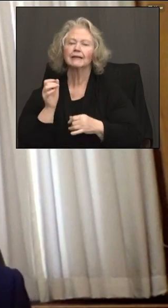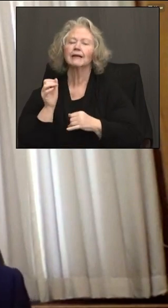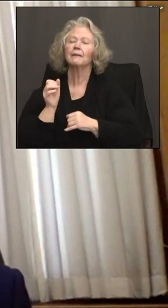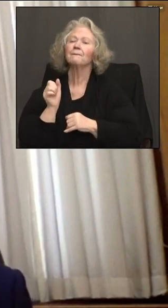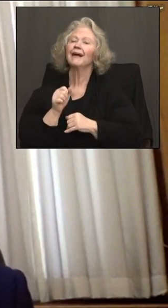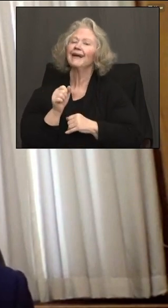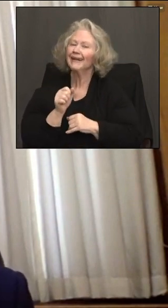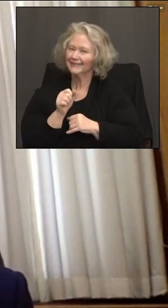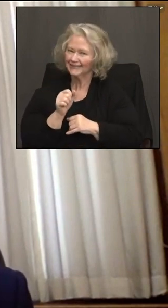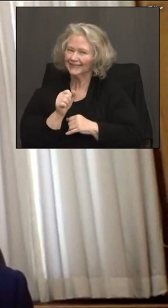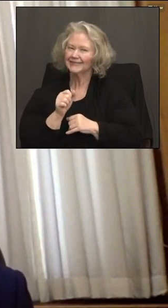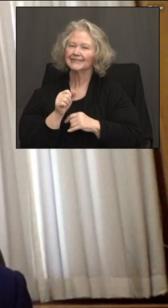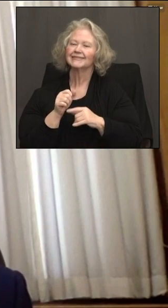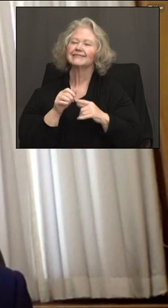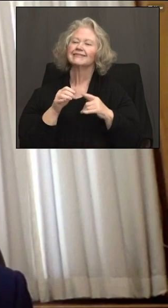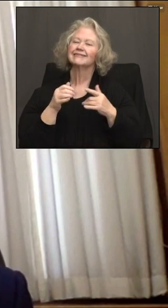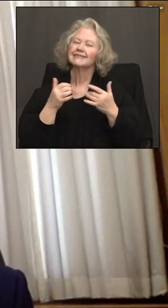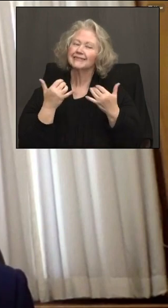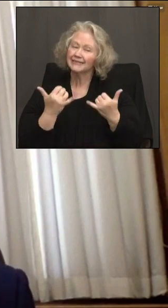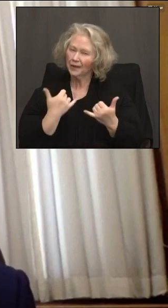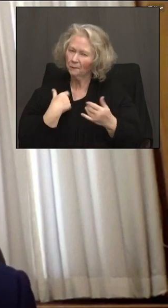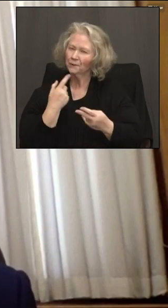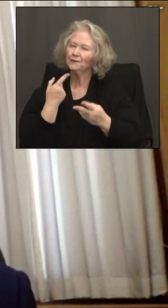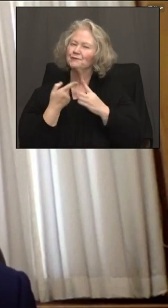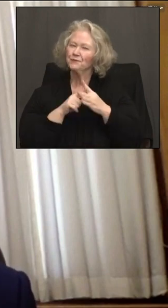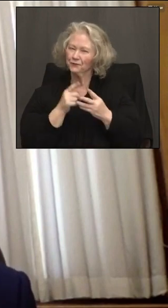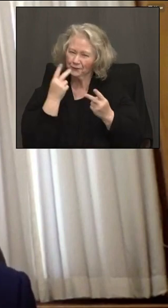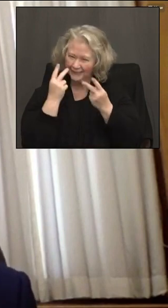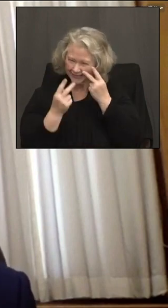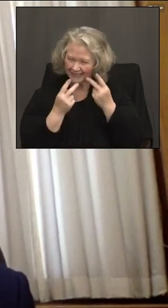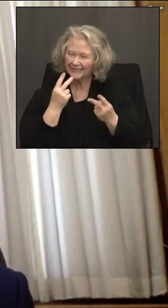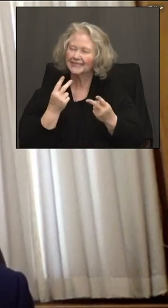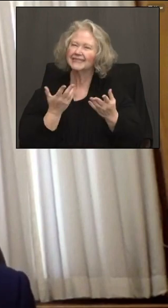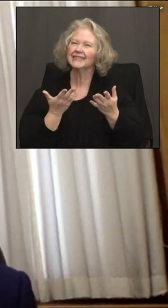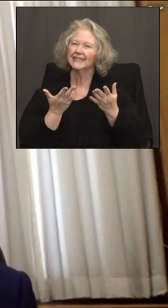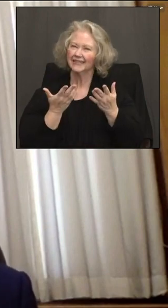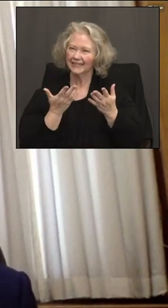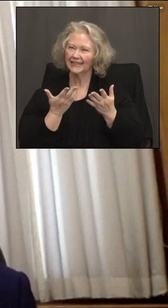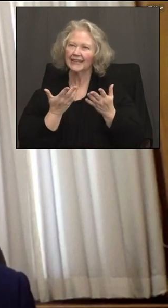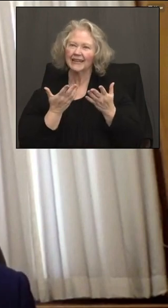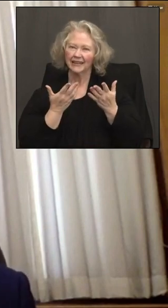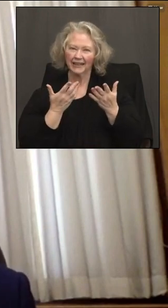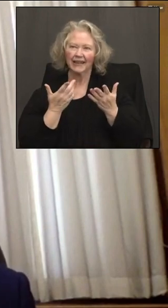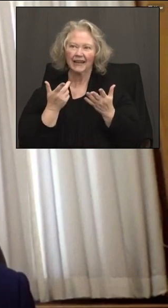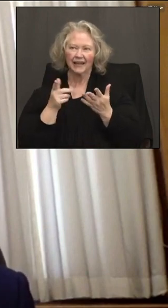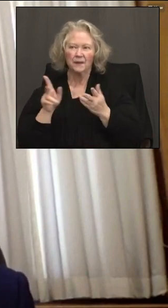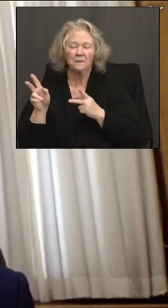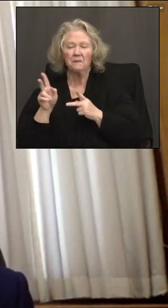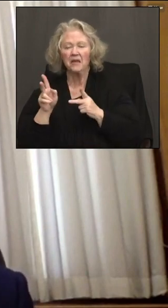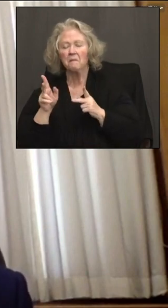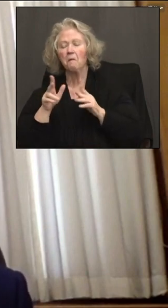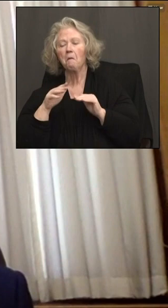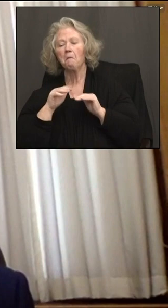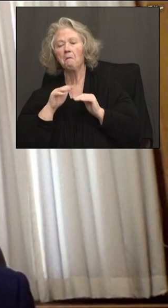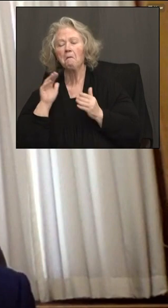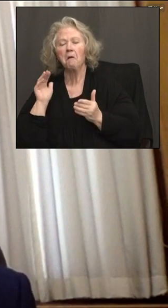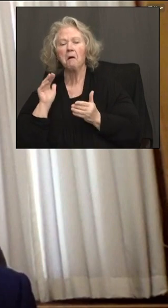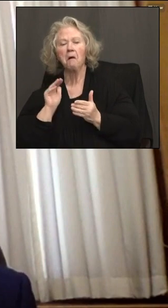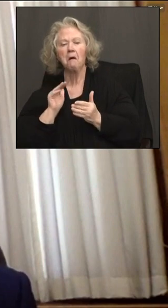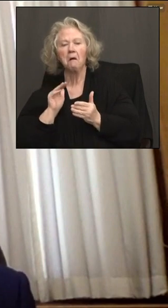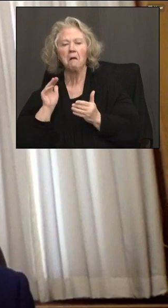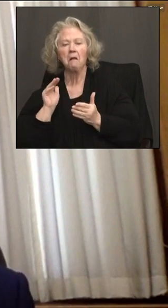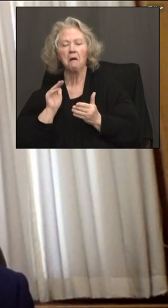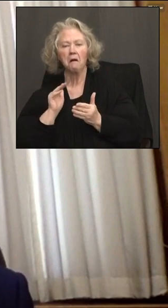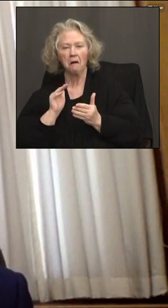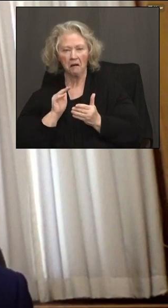we now are at the phase of this program where, you know, the demand is starting to ease a little bit. We are seeing